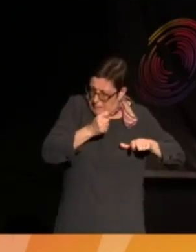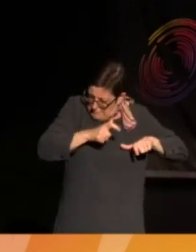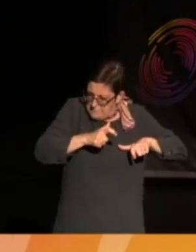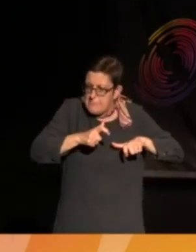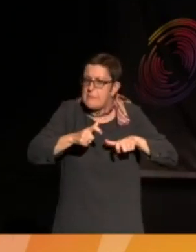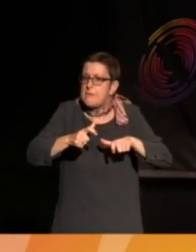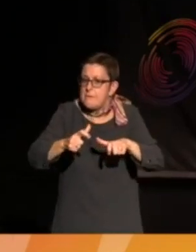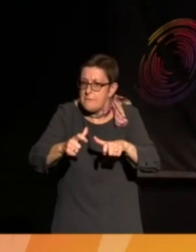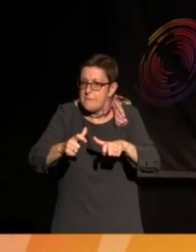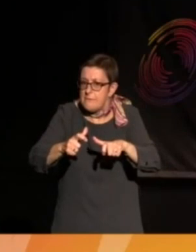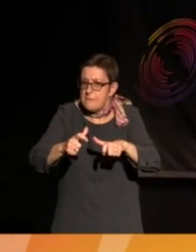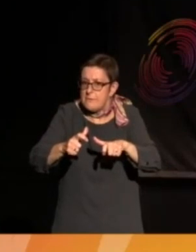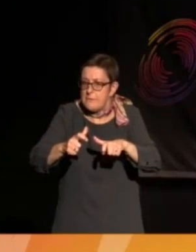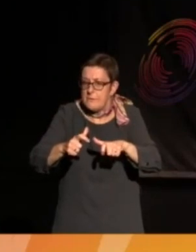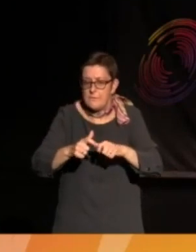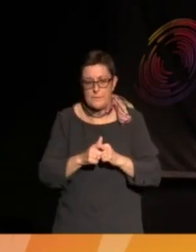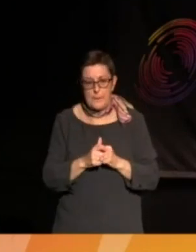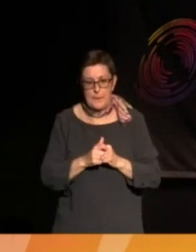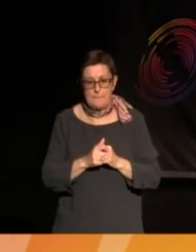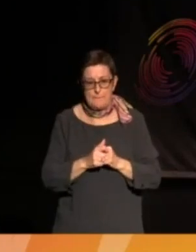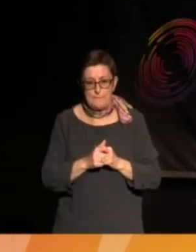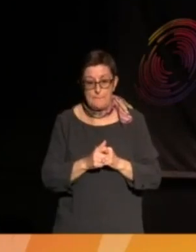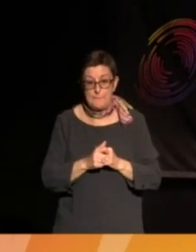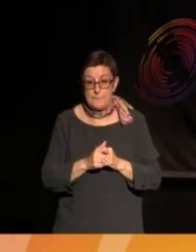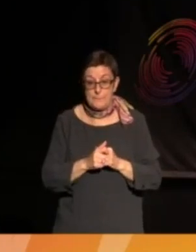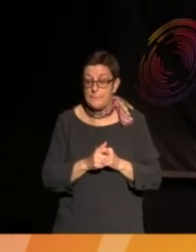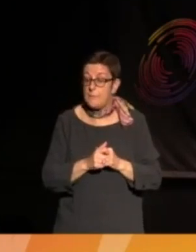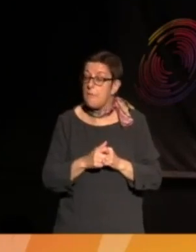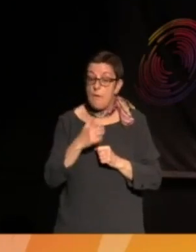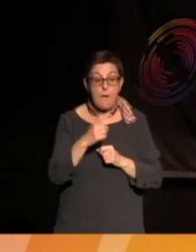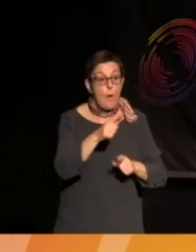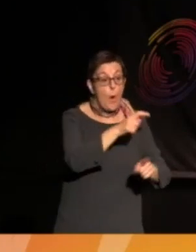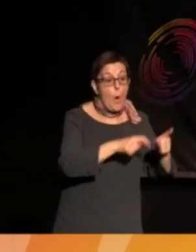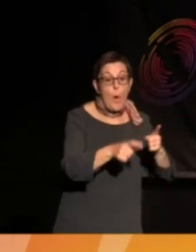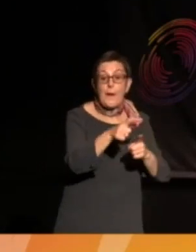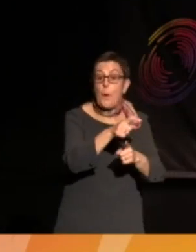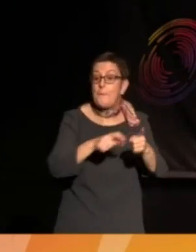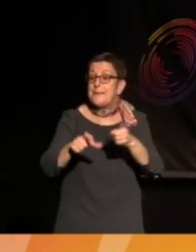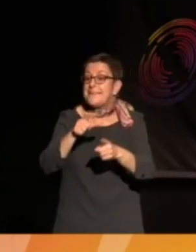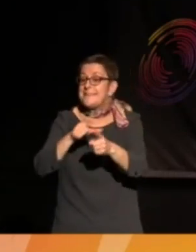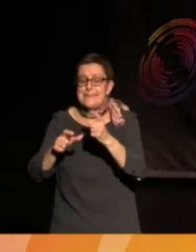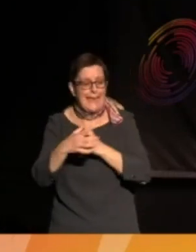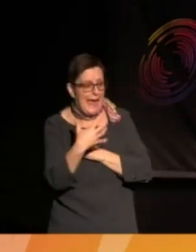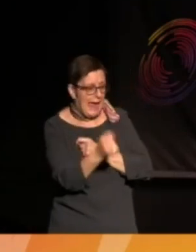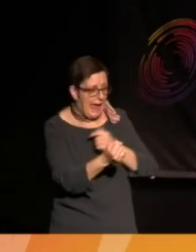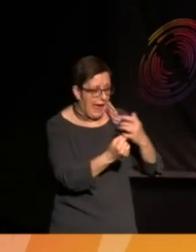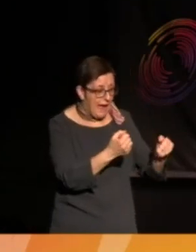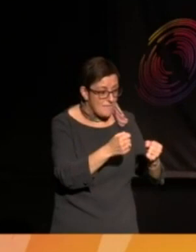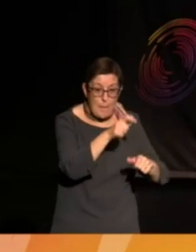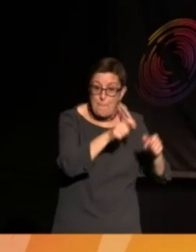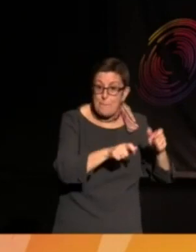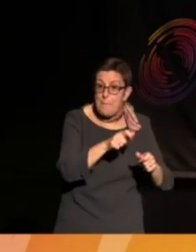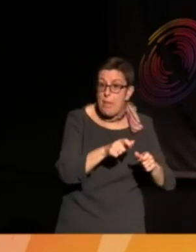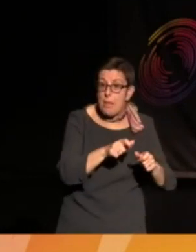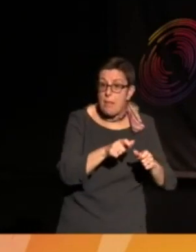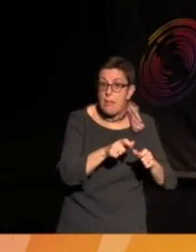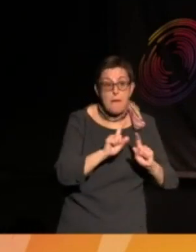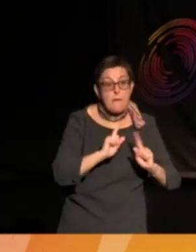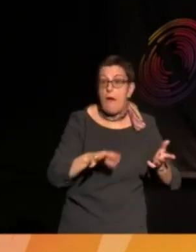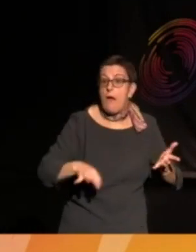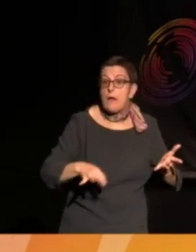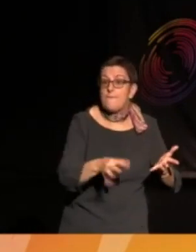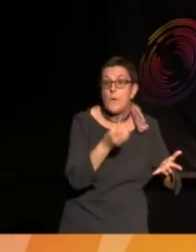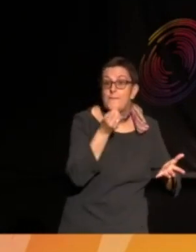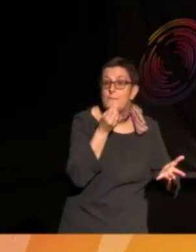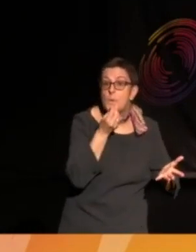rights. know, everybody needs, all communities now have people within those communities who don't have food security, don't have